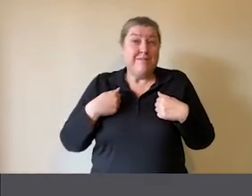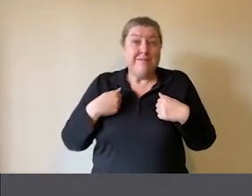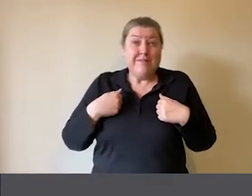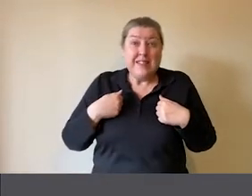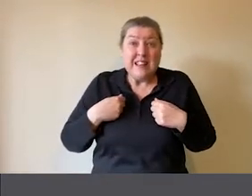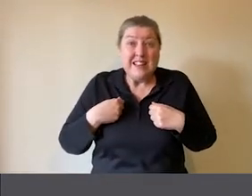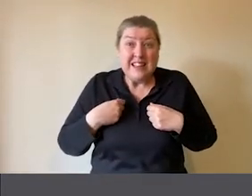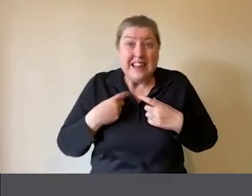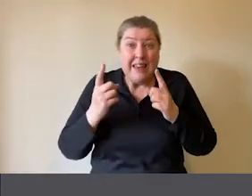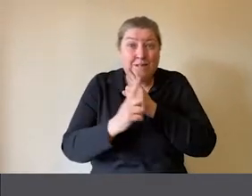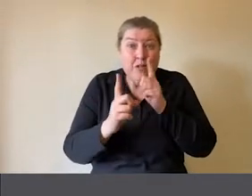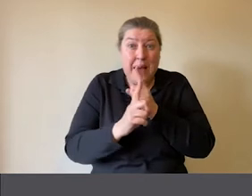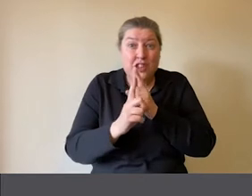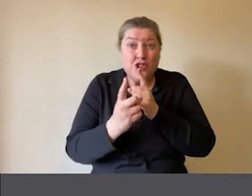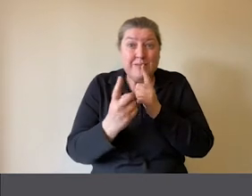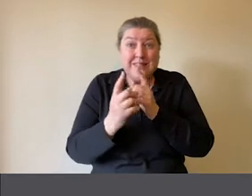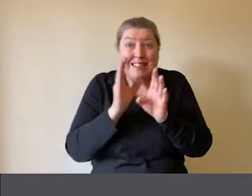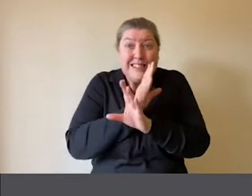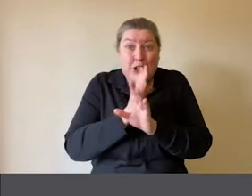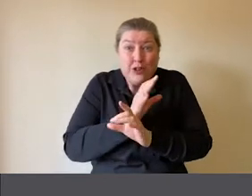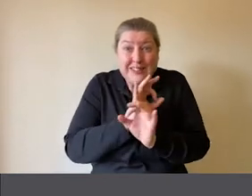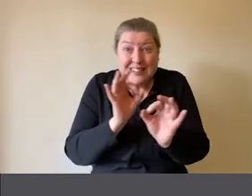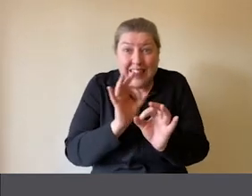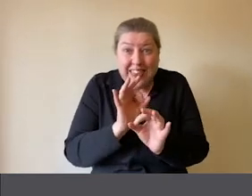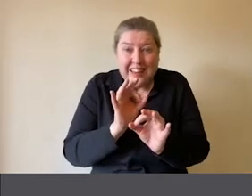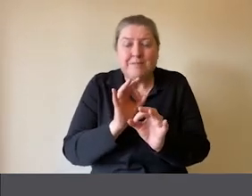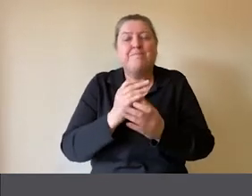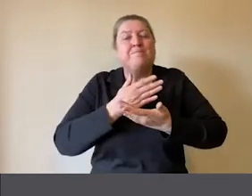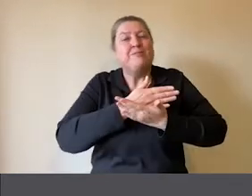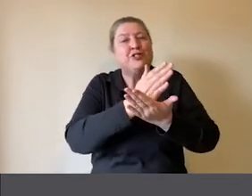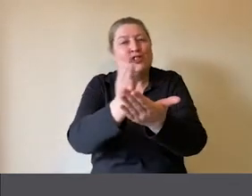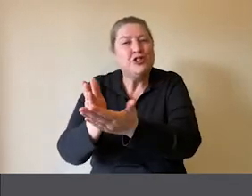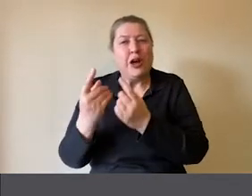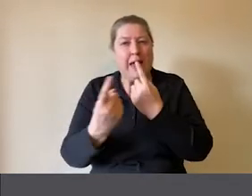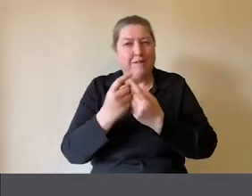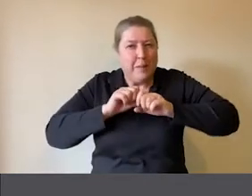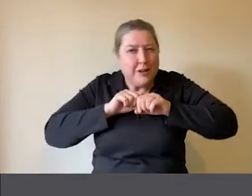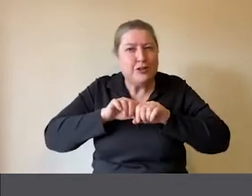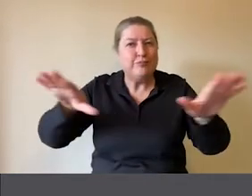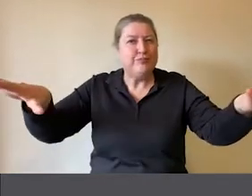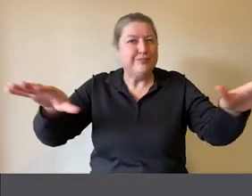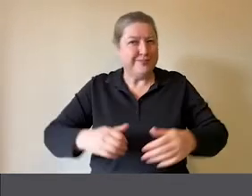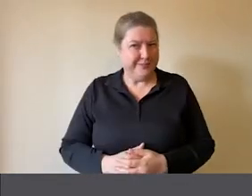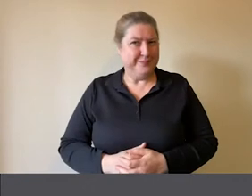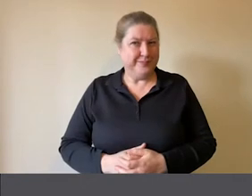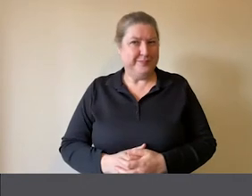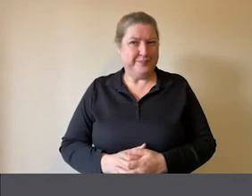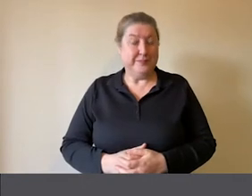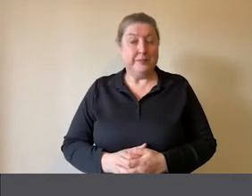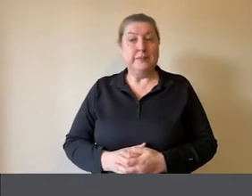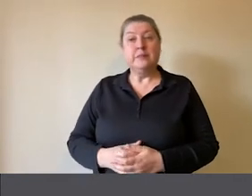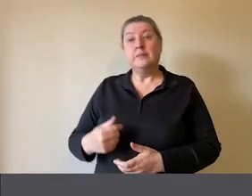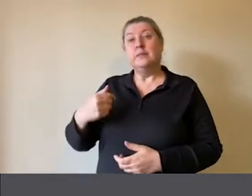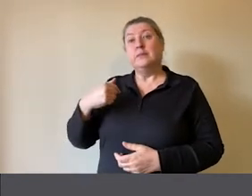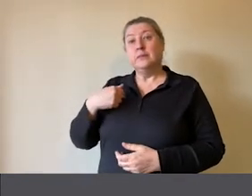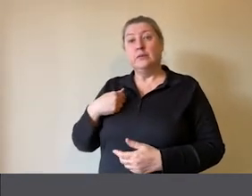it secret, share as much information as you can. So to do this, we used the